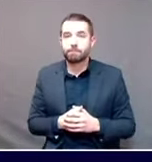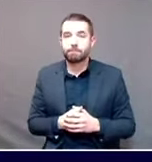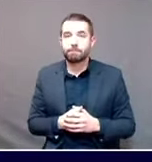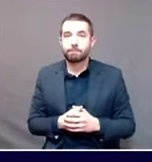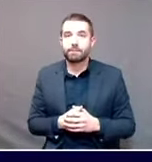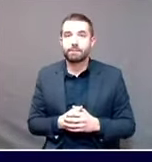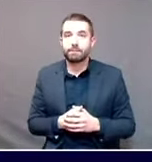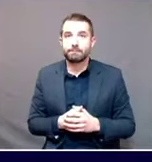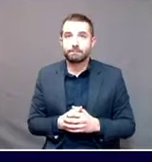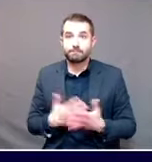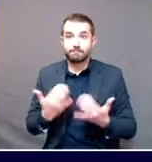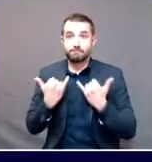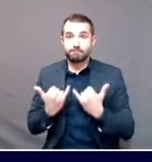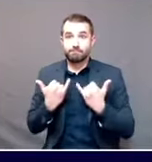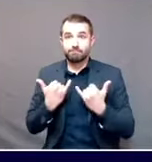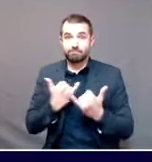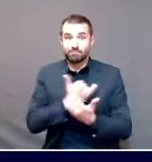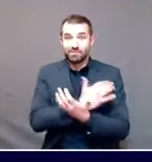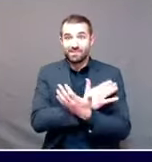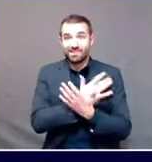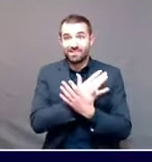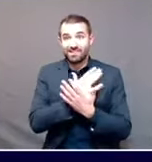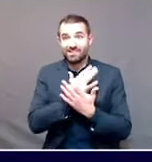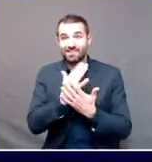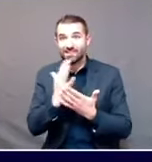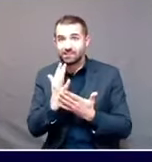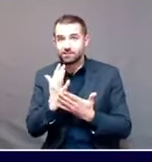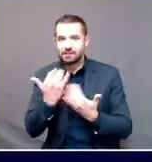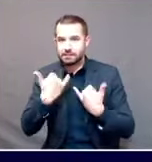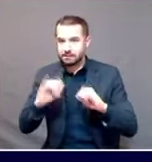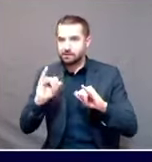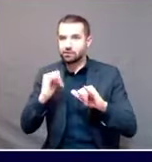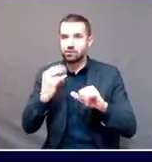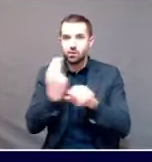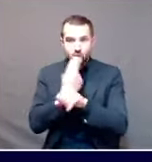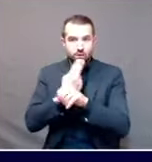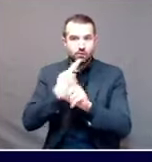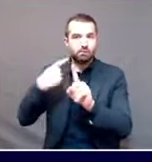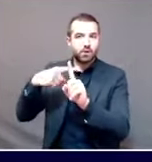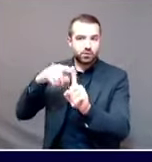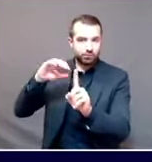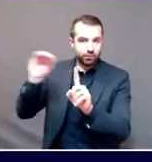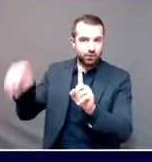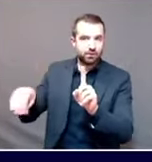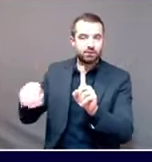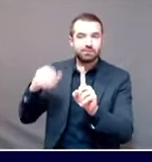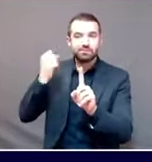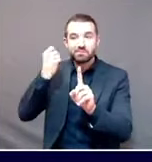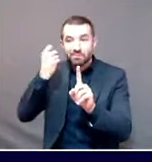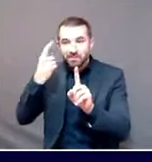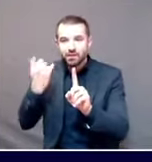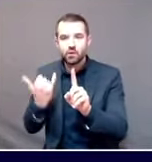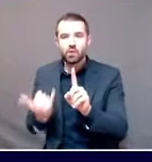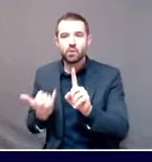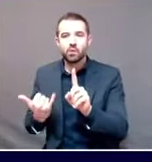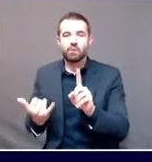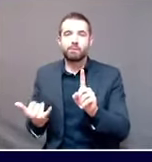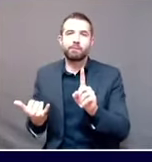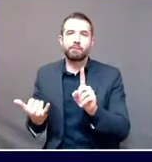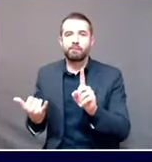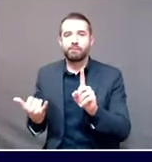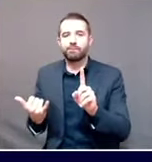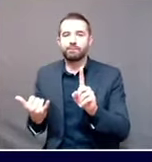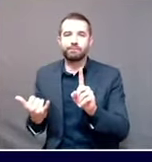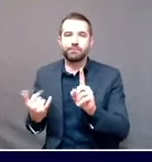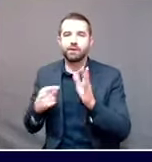changed since then. It still has value, but it tells us a different thing, which is just how much more test, how much more spread